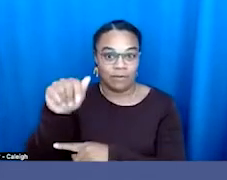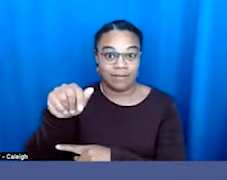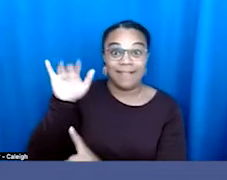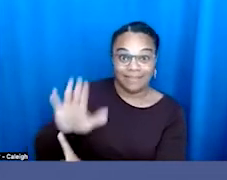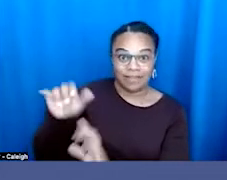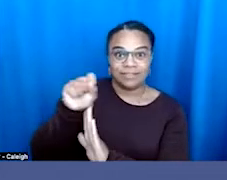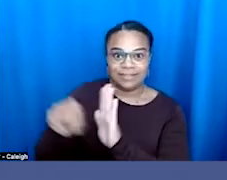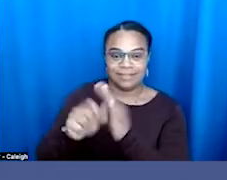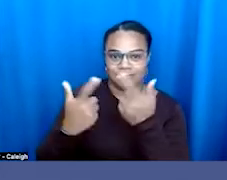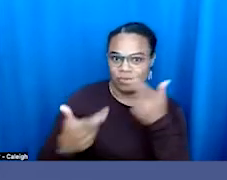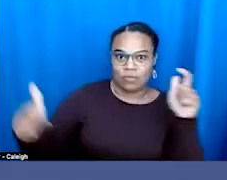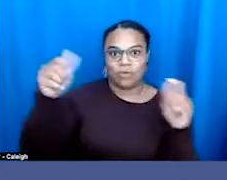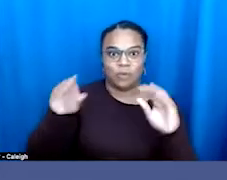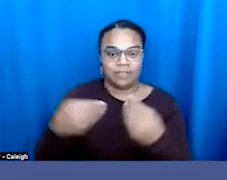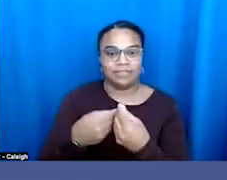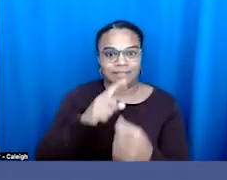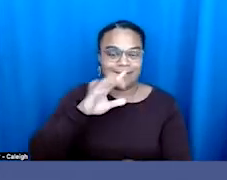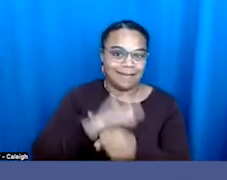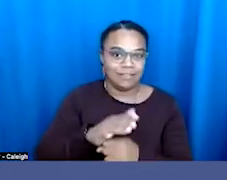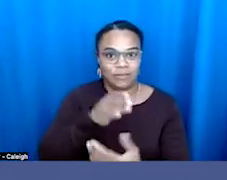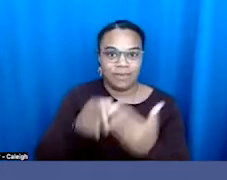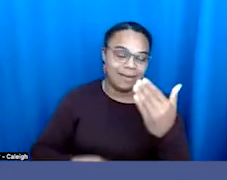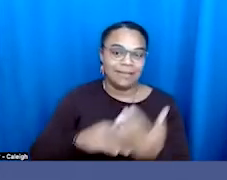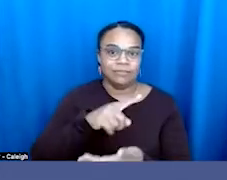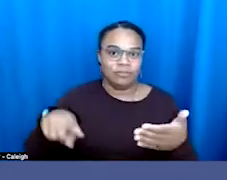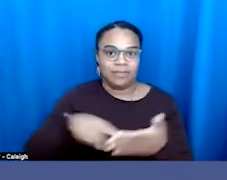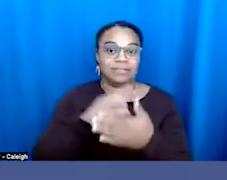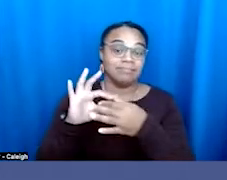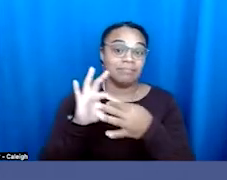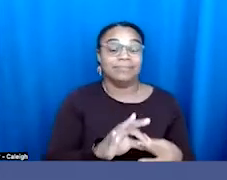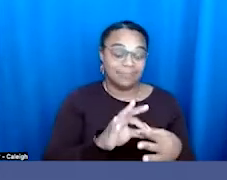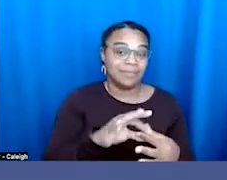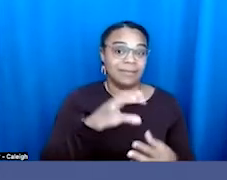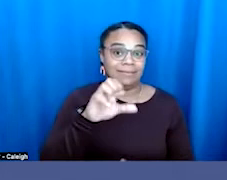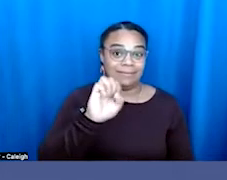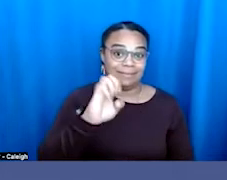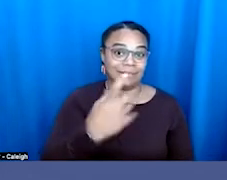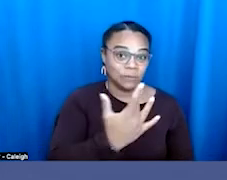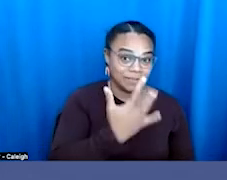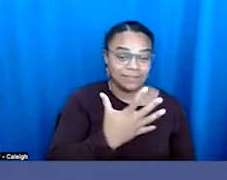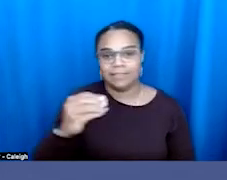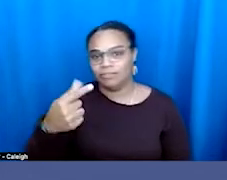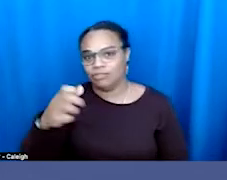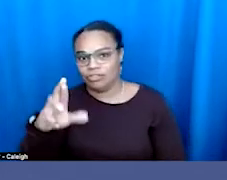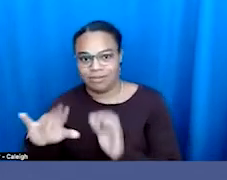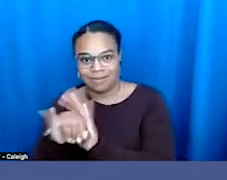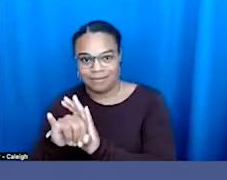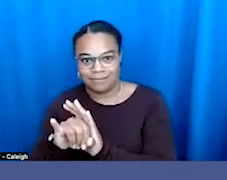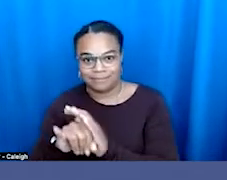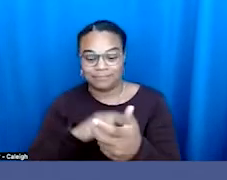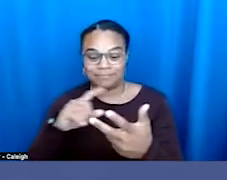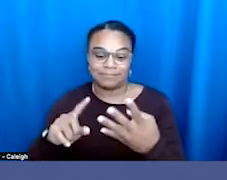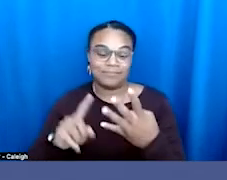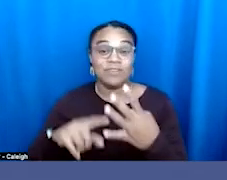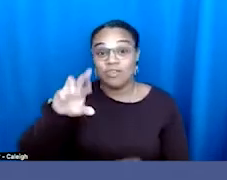dedicated to ending discrimination based on sex or sexual orientation and gender identity. Kendra Rodrigo Hang